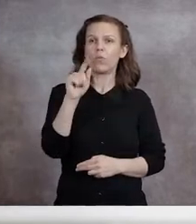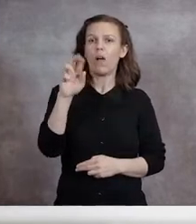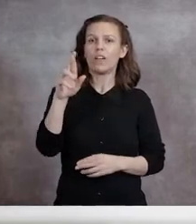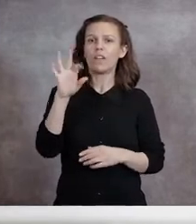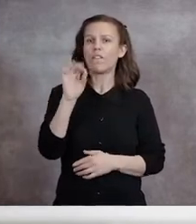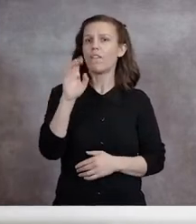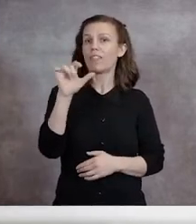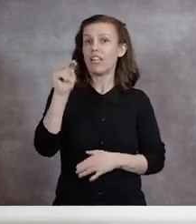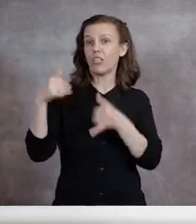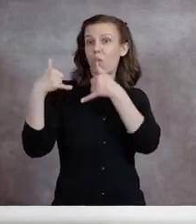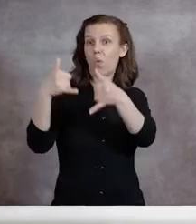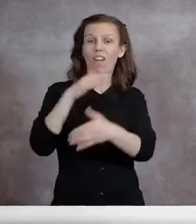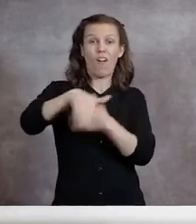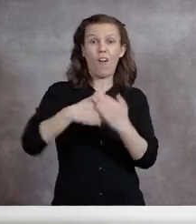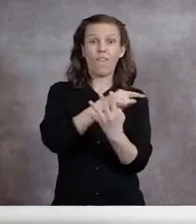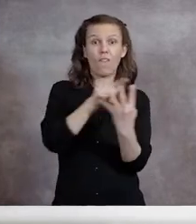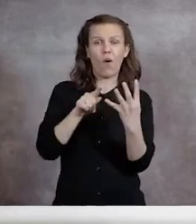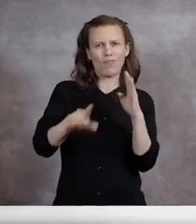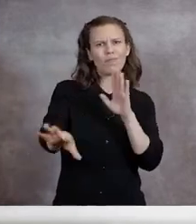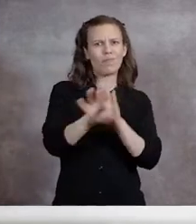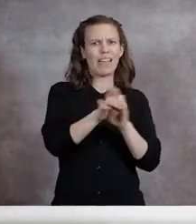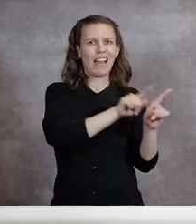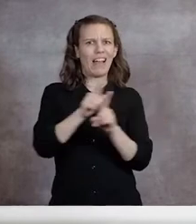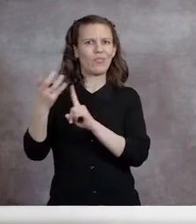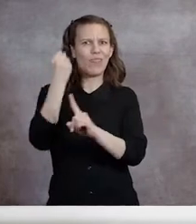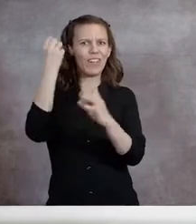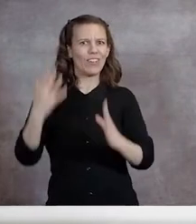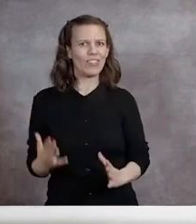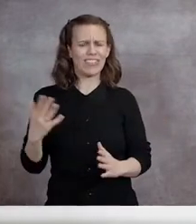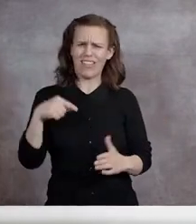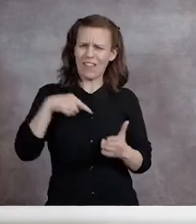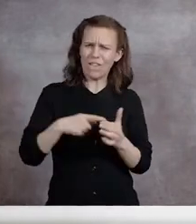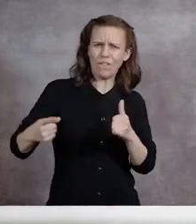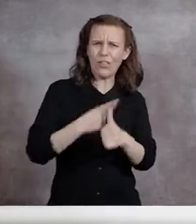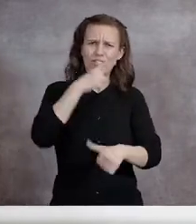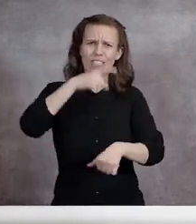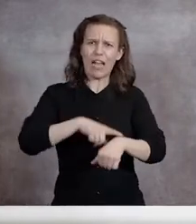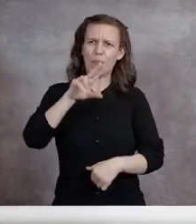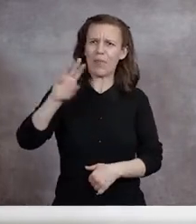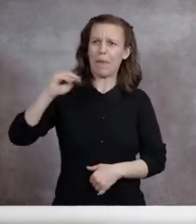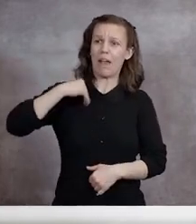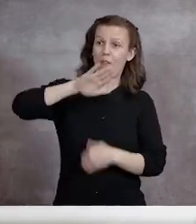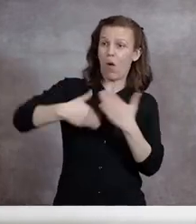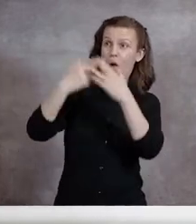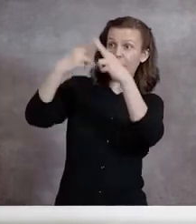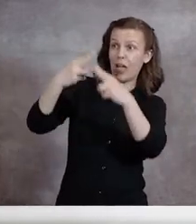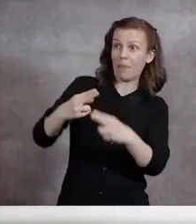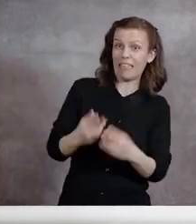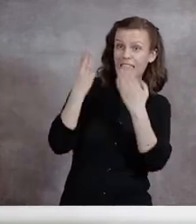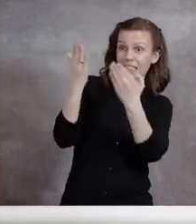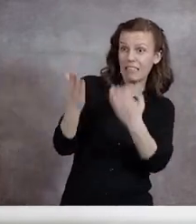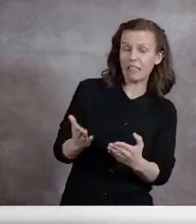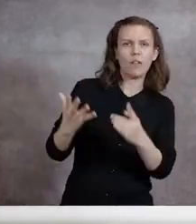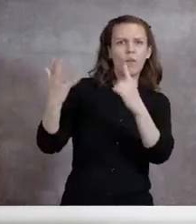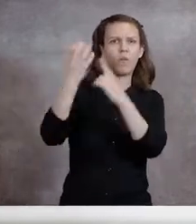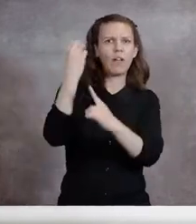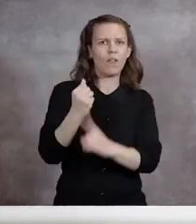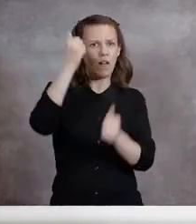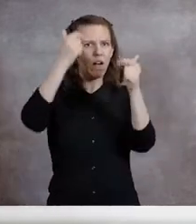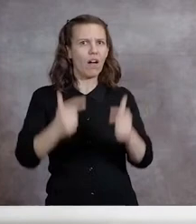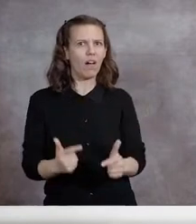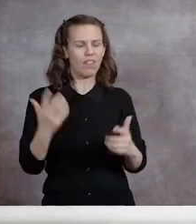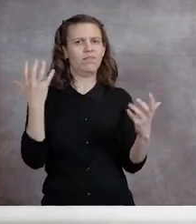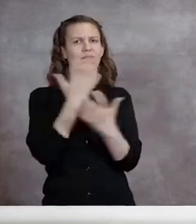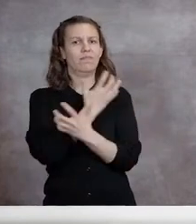Award were selected as national winners, the first time UNM has had all its nominees win this highly selective